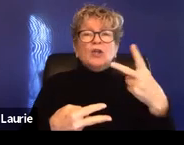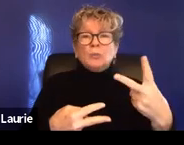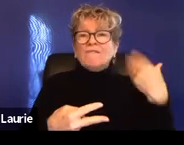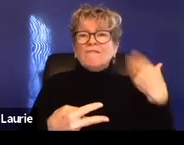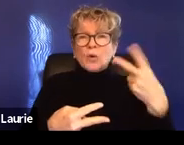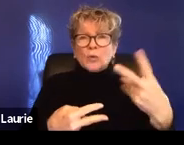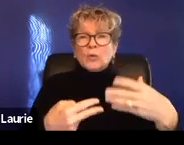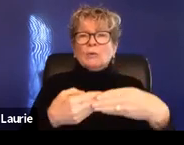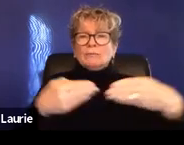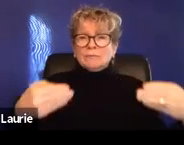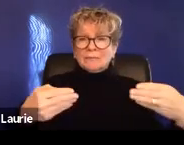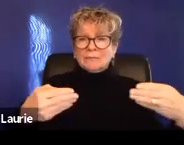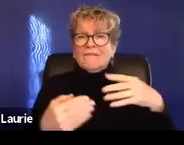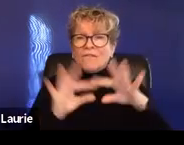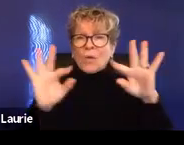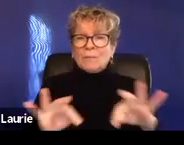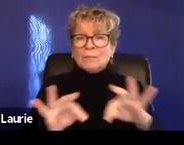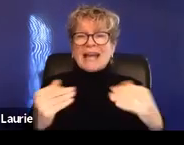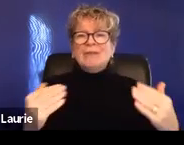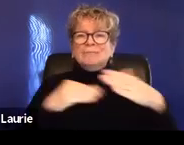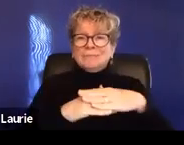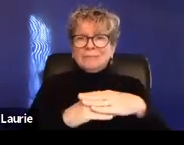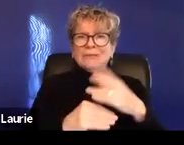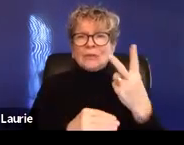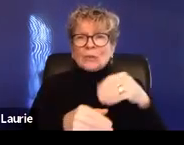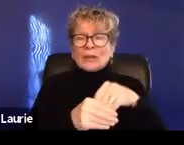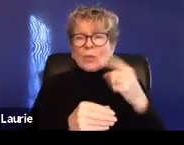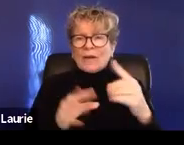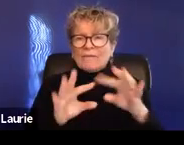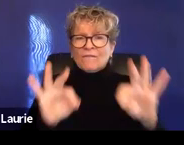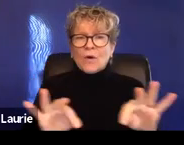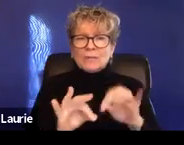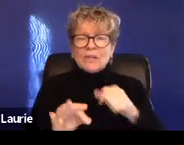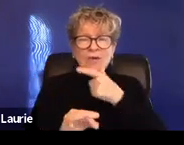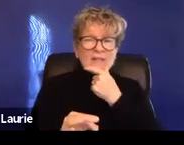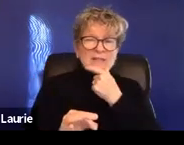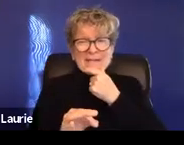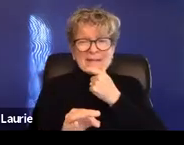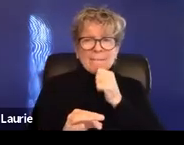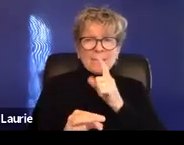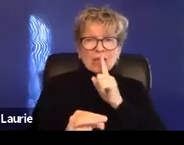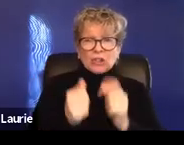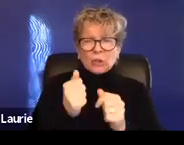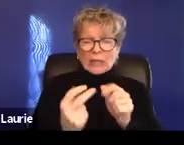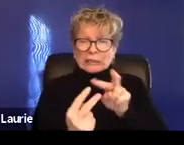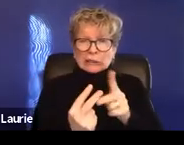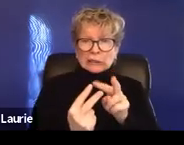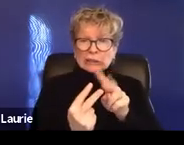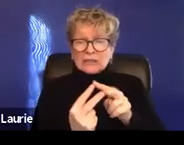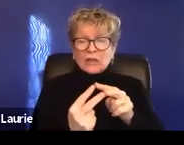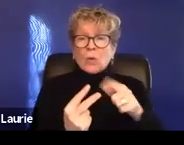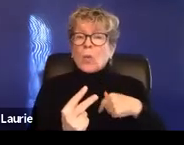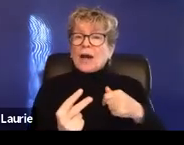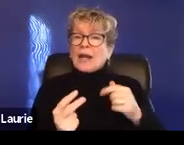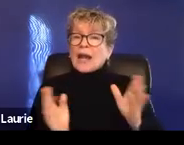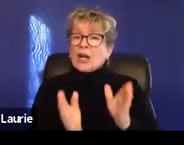half ago. Um, so if you're not sure if it's anti-erastment or stalking, um, what I encourage survivors to